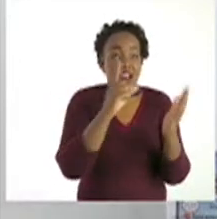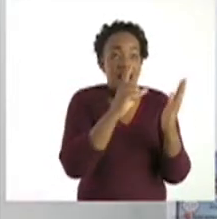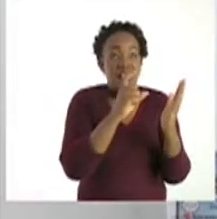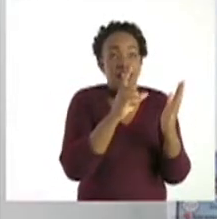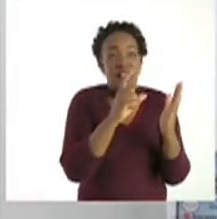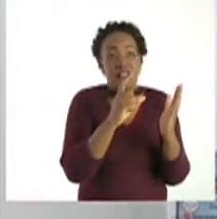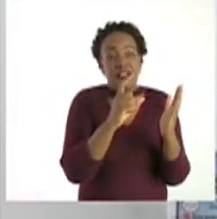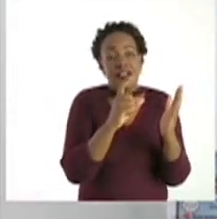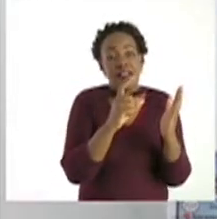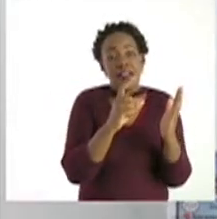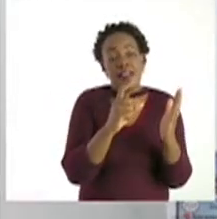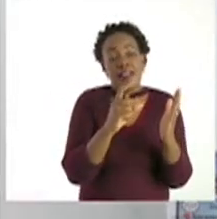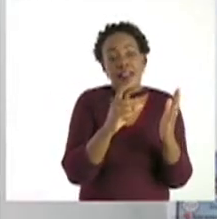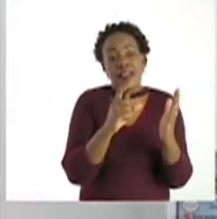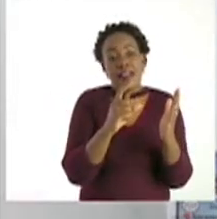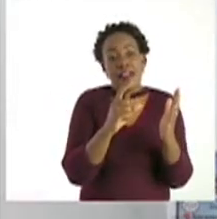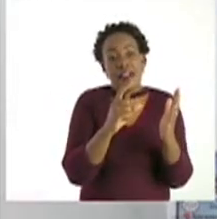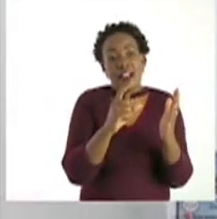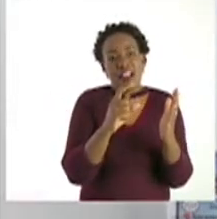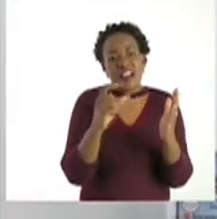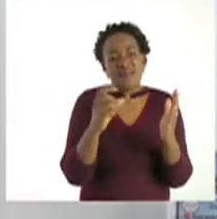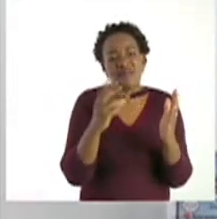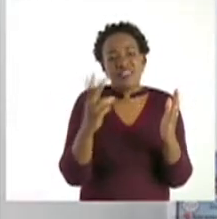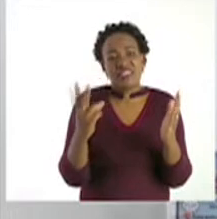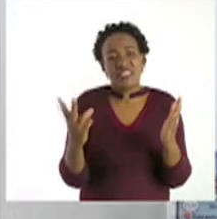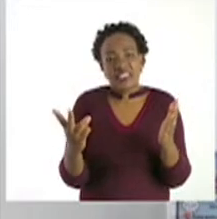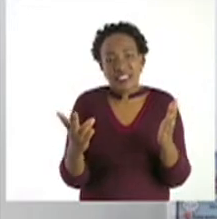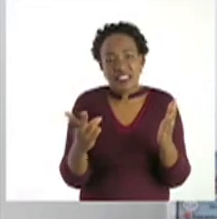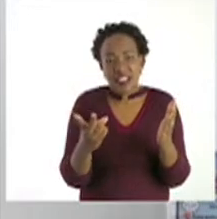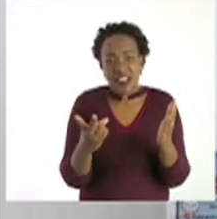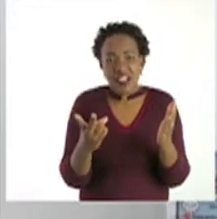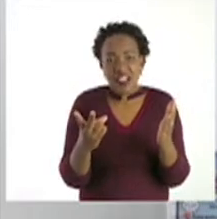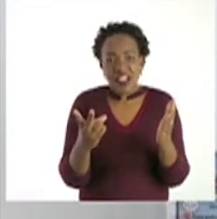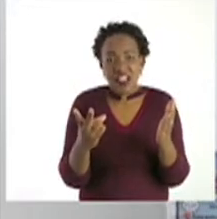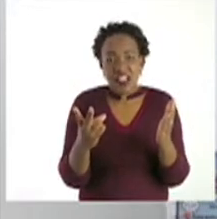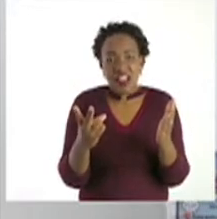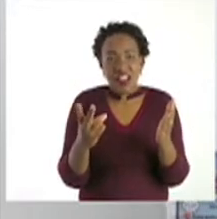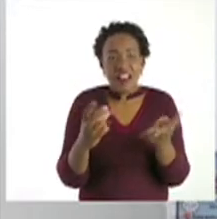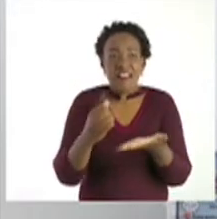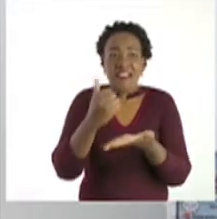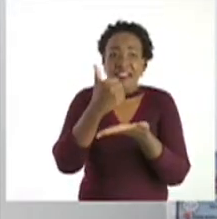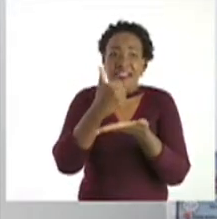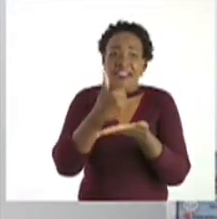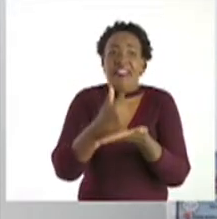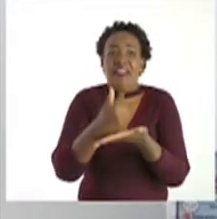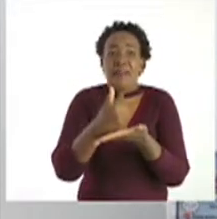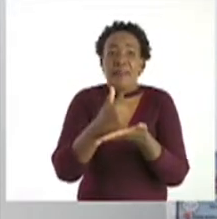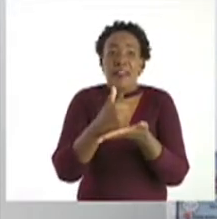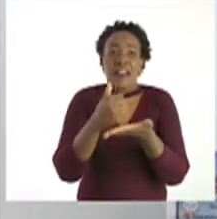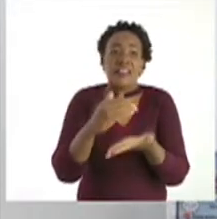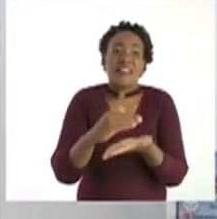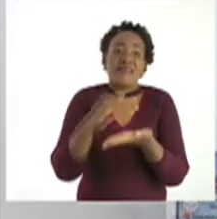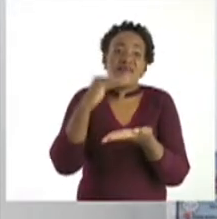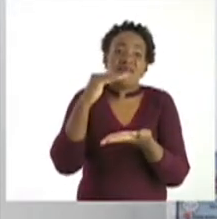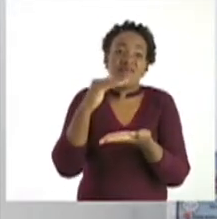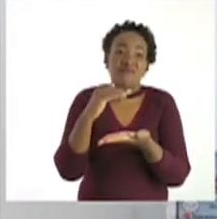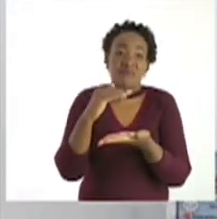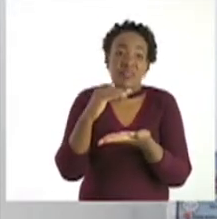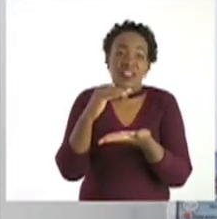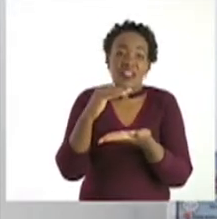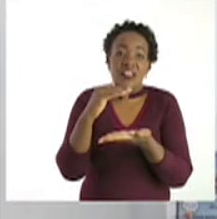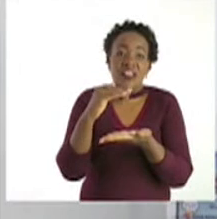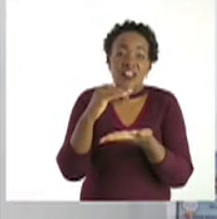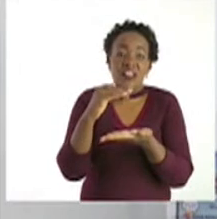As you can see, the cup is bigger and the